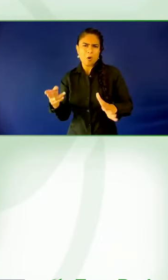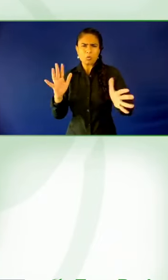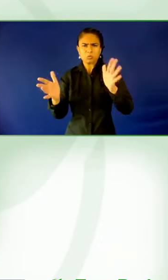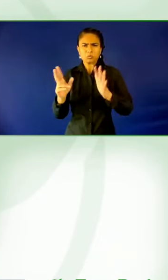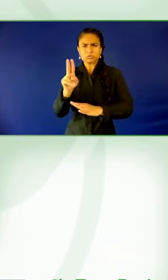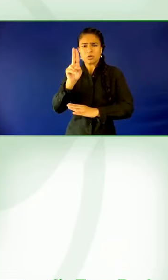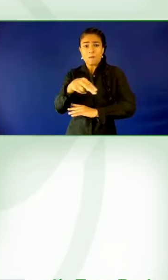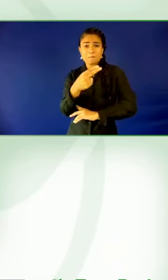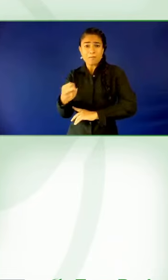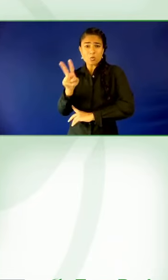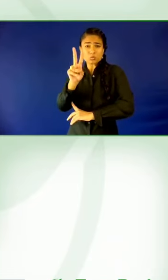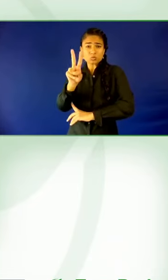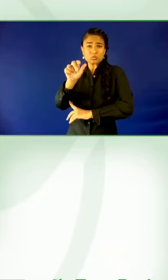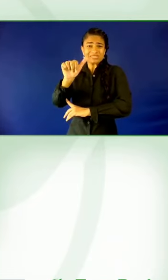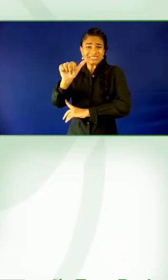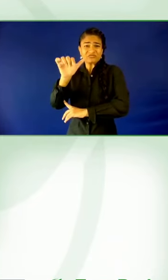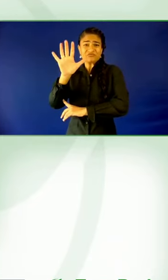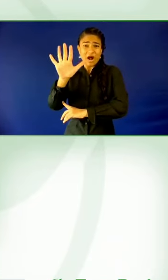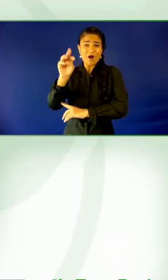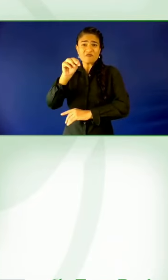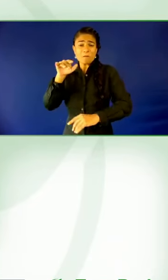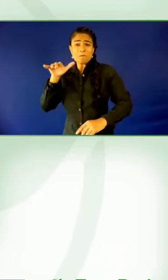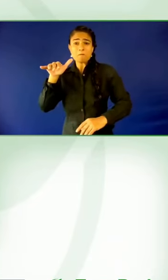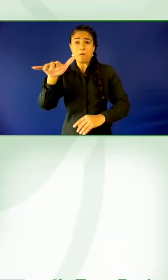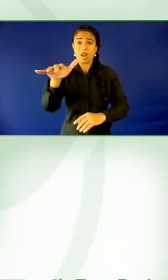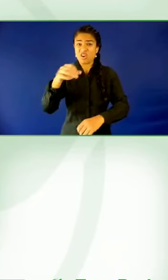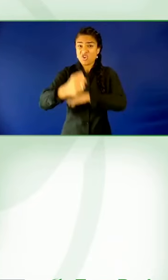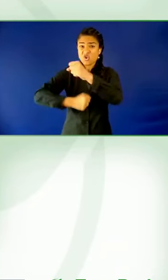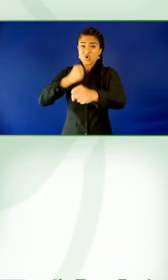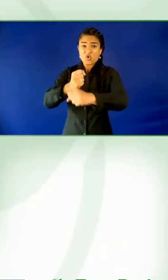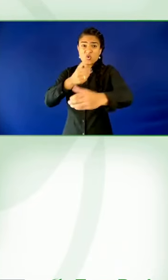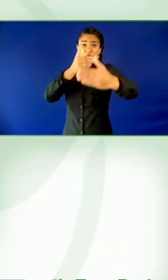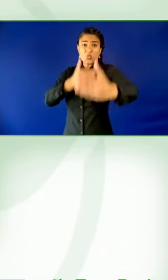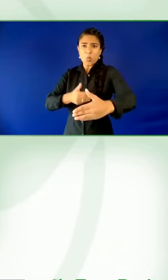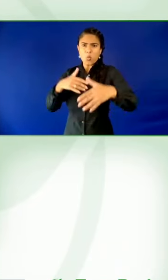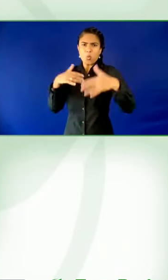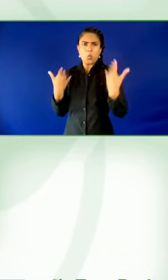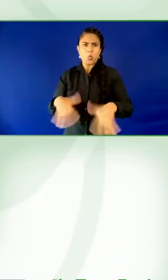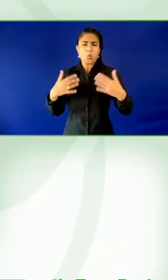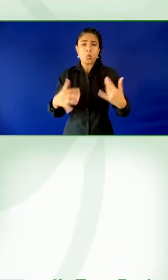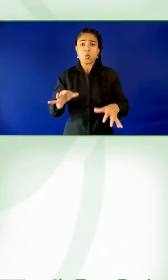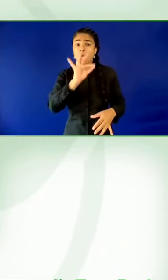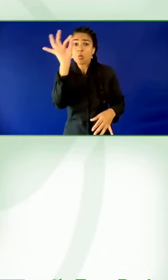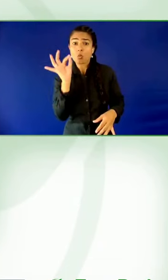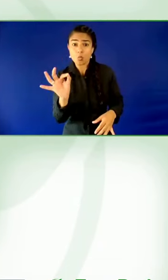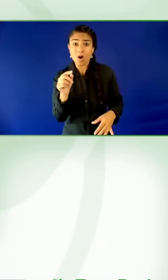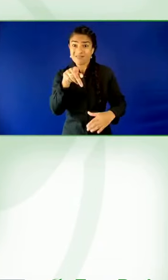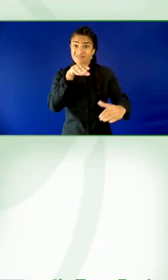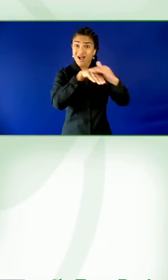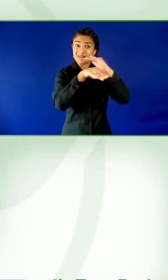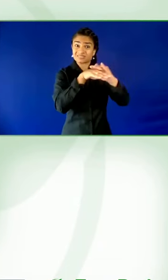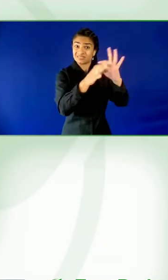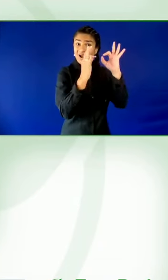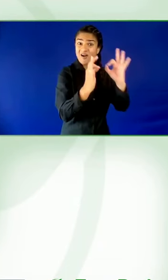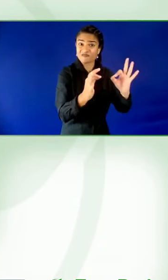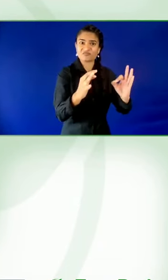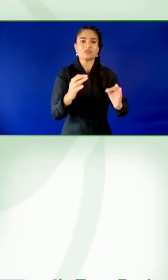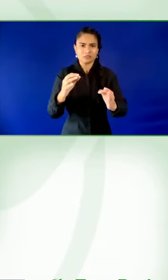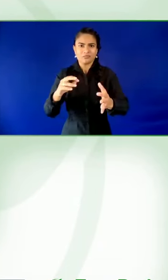the heart and mind, that commercial business case is absolutely there. And so, great to see you cover that, Monica.